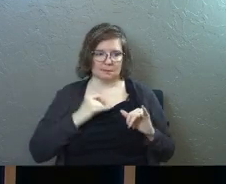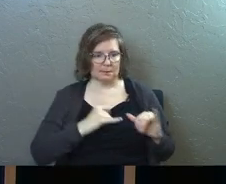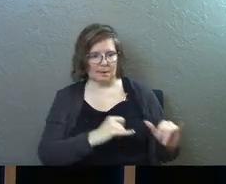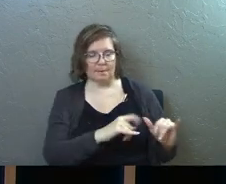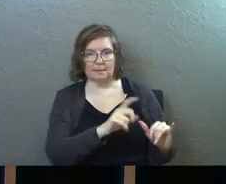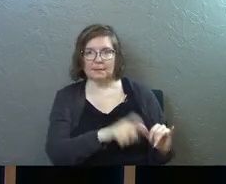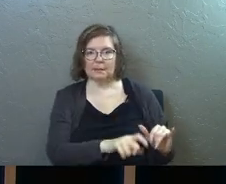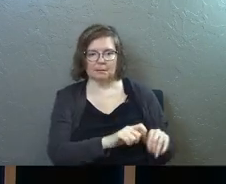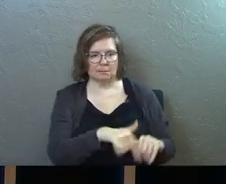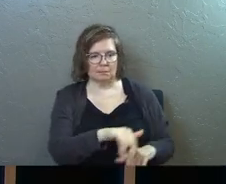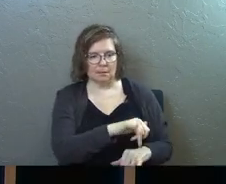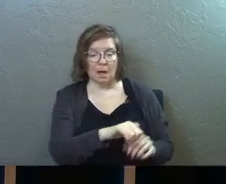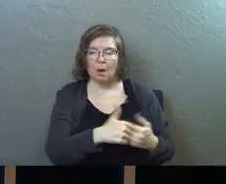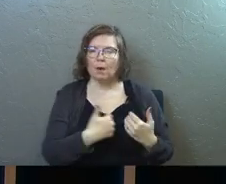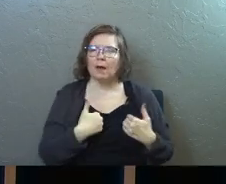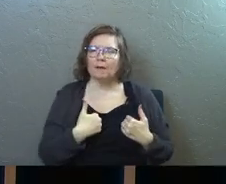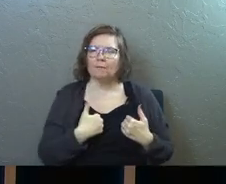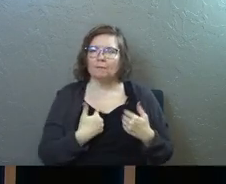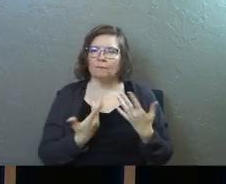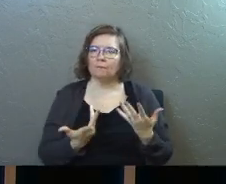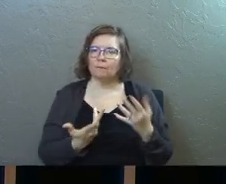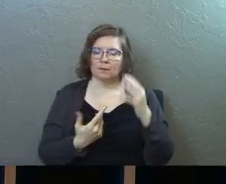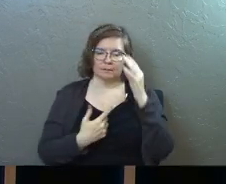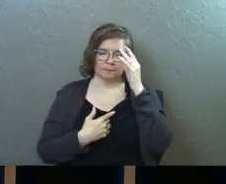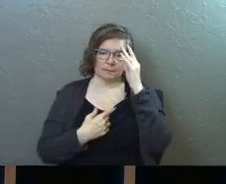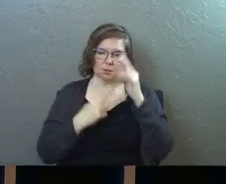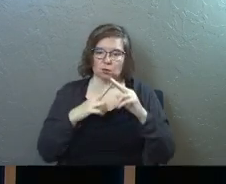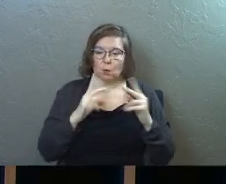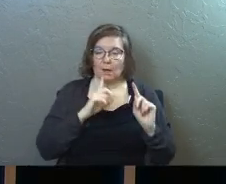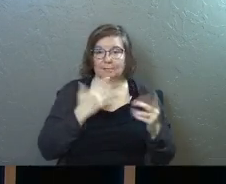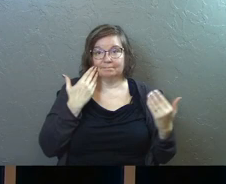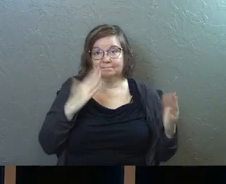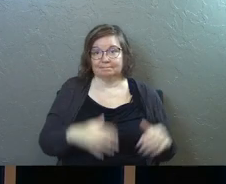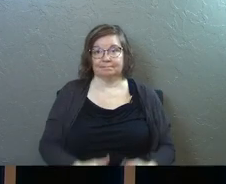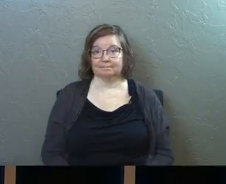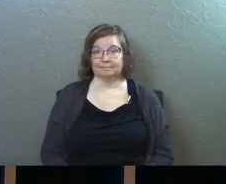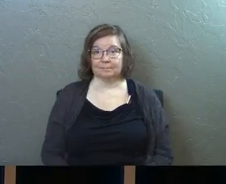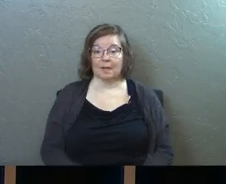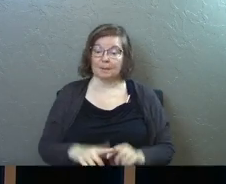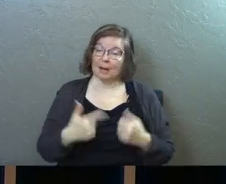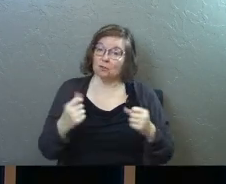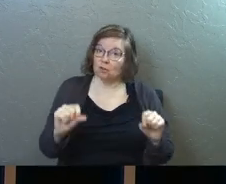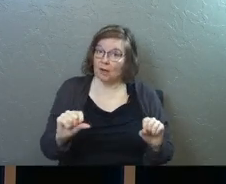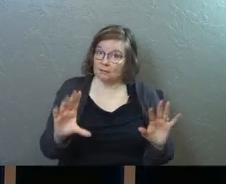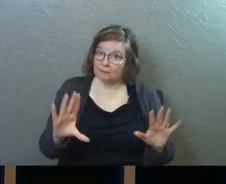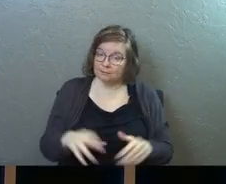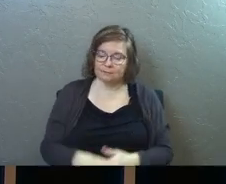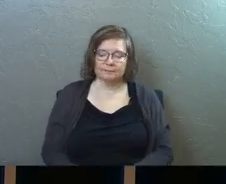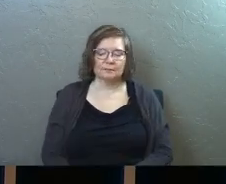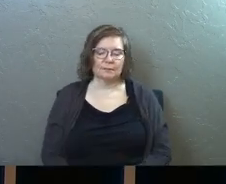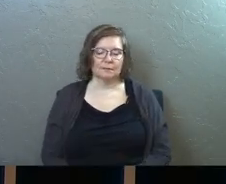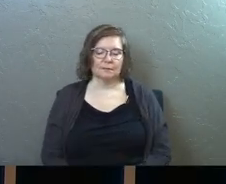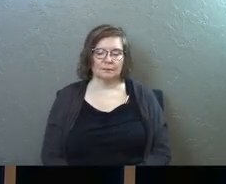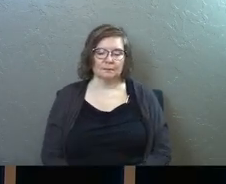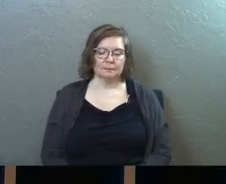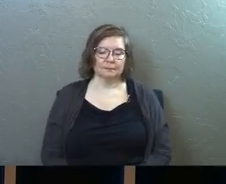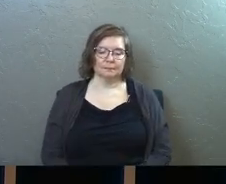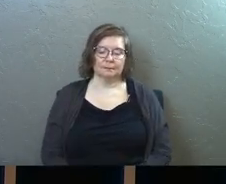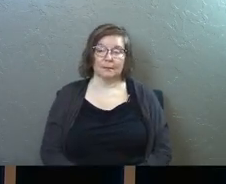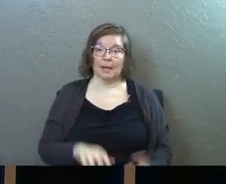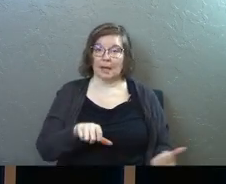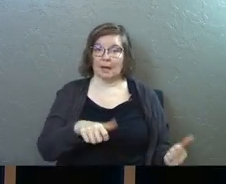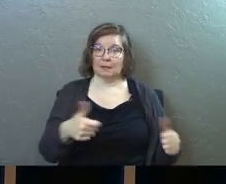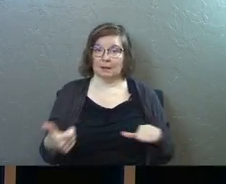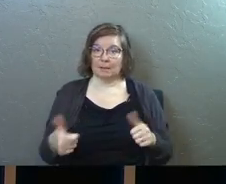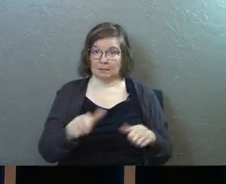so how do they have it short answer is I don't know but I'll try at the